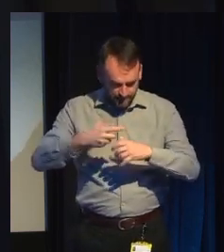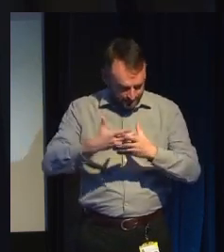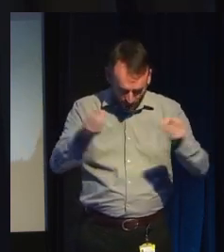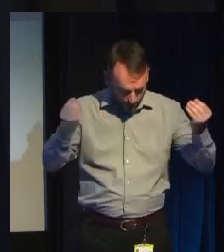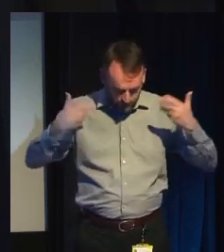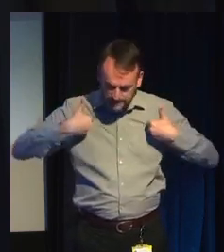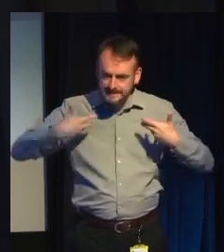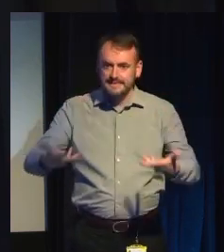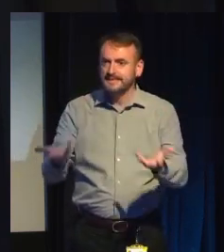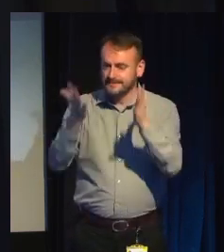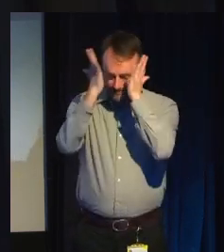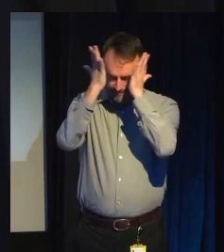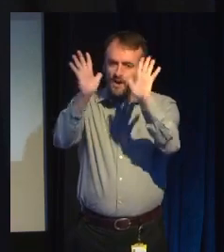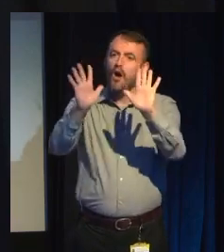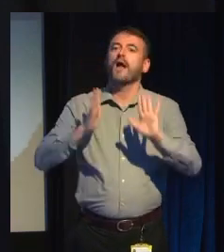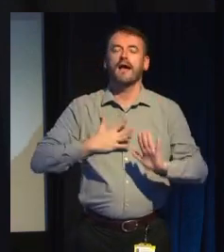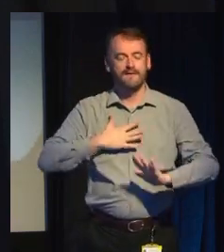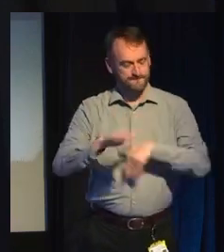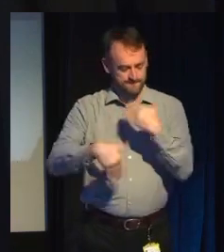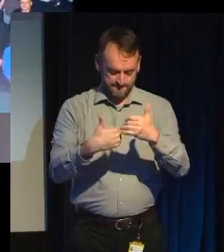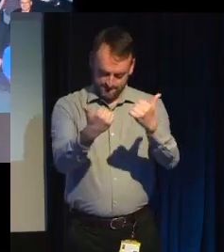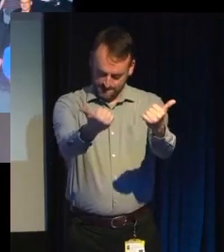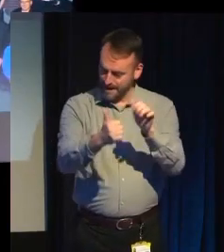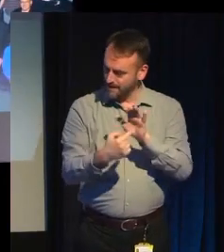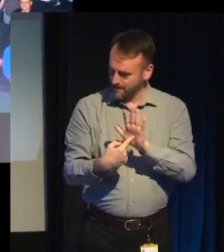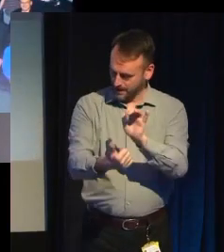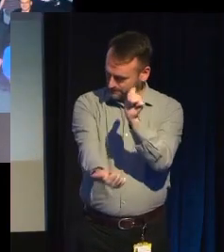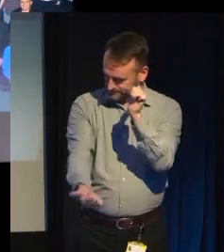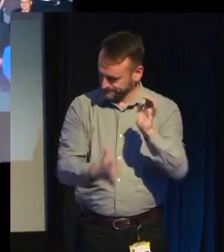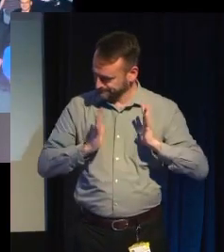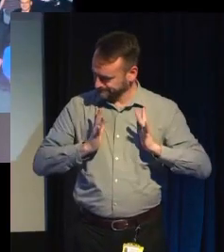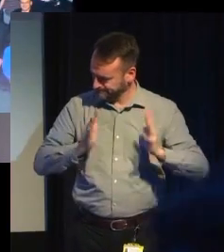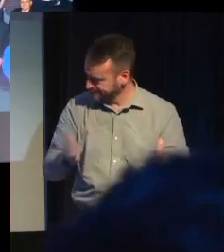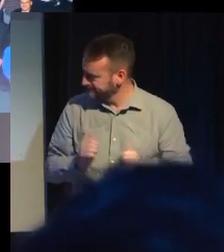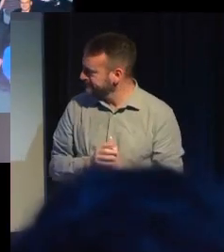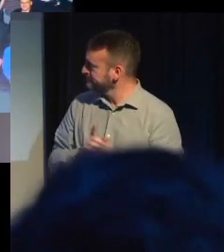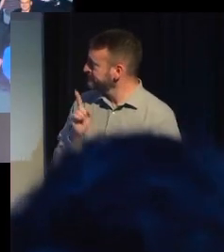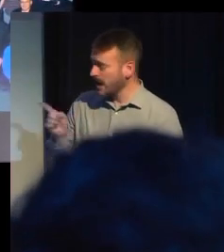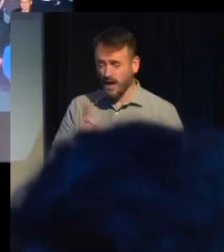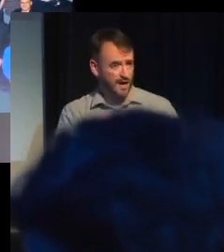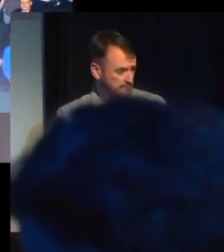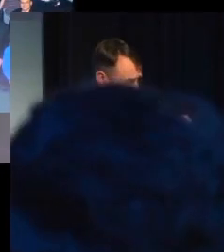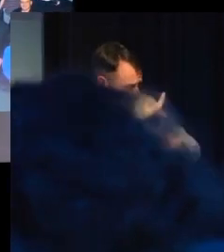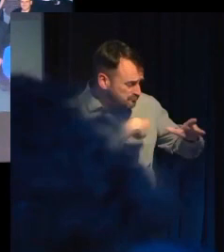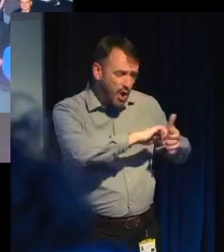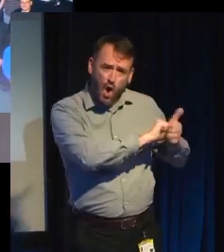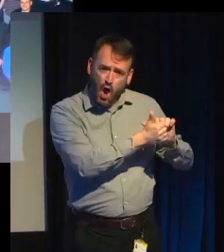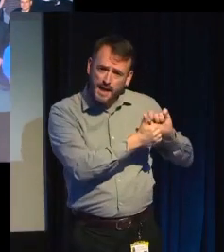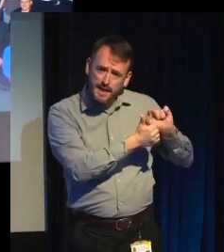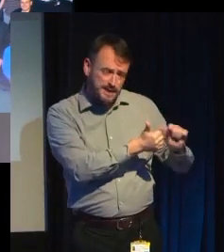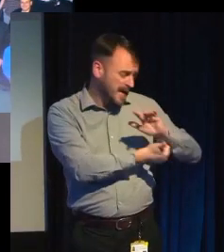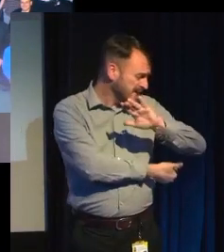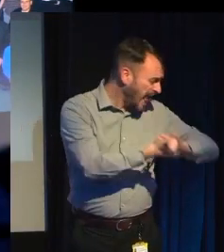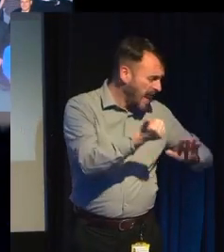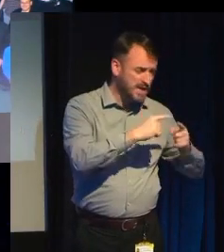It's going to be fine. Okay. So my colleagues, right? They're talented, they were skilled, they're idealistic, they're highly